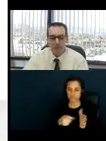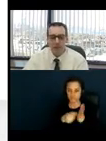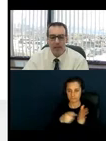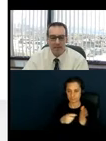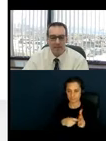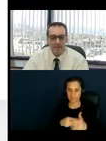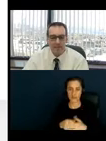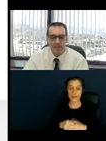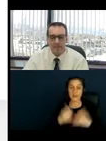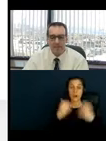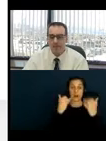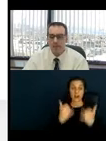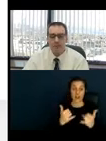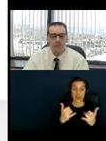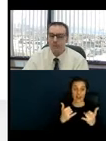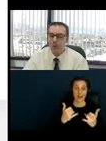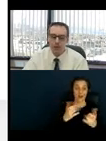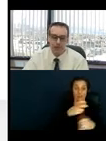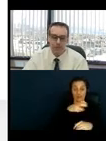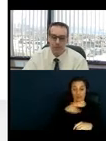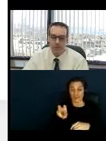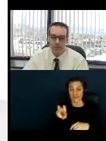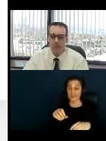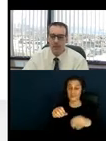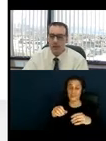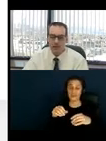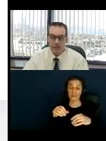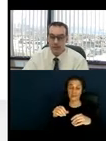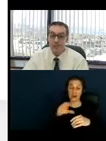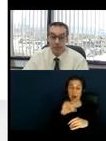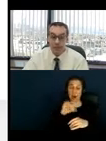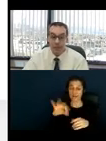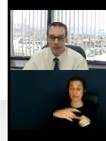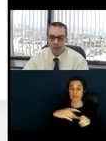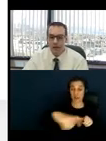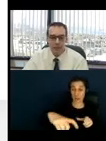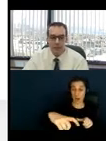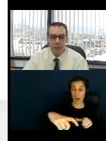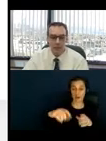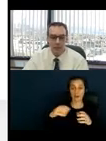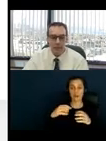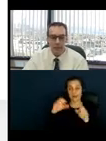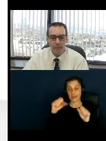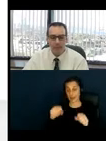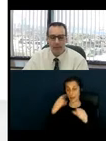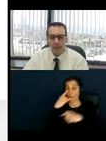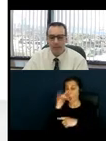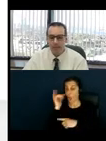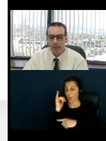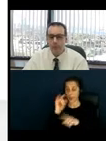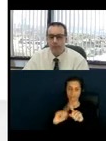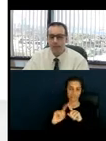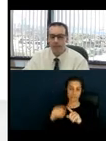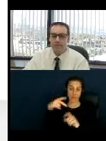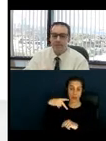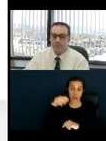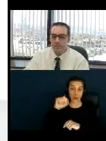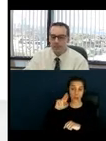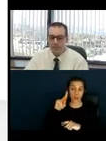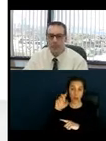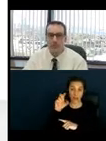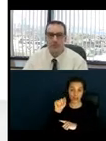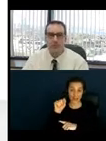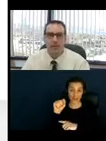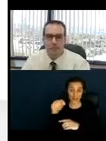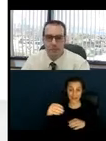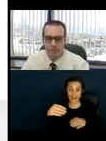off sidewalk access considerations, and this could be for parklets, street dining, or dining in a park. After that, we'll begin discussing the